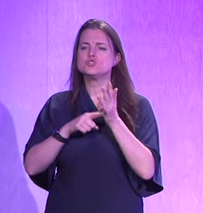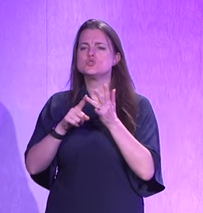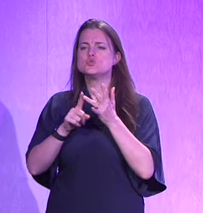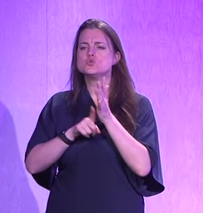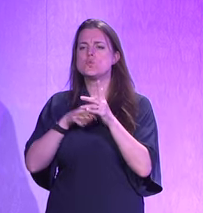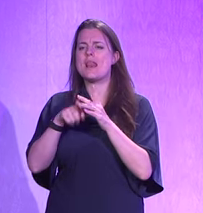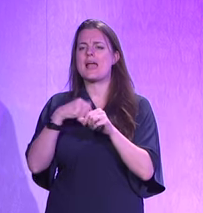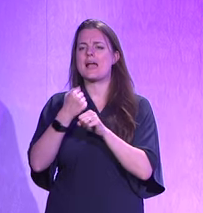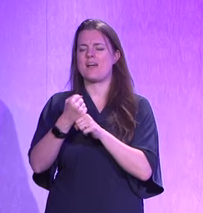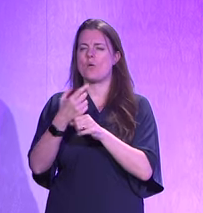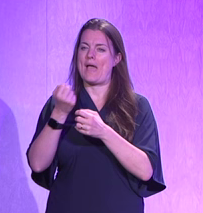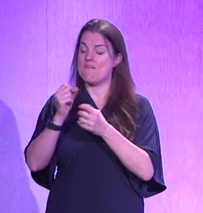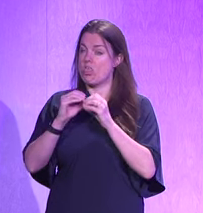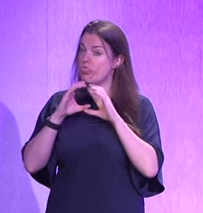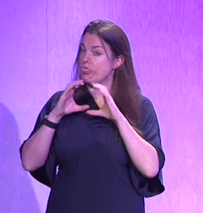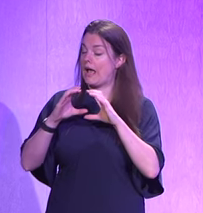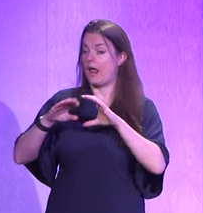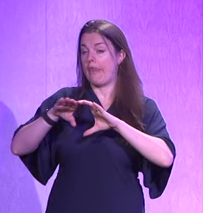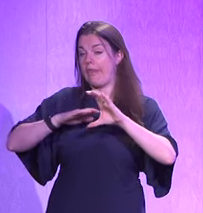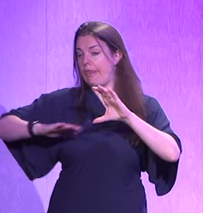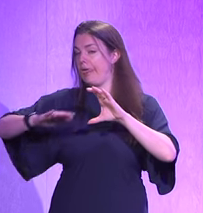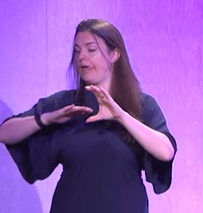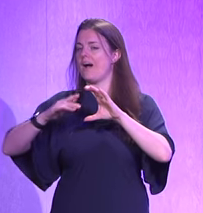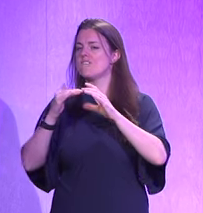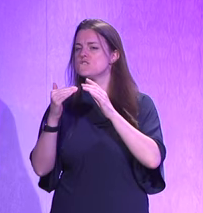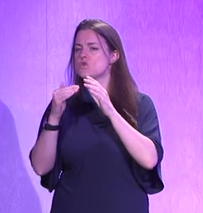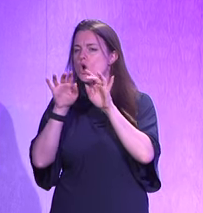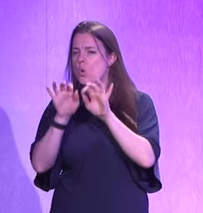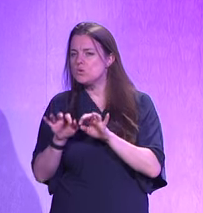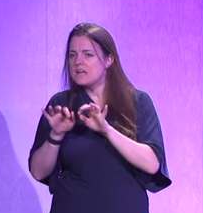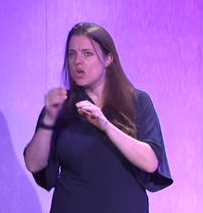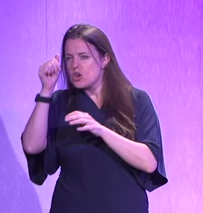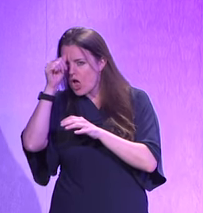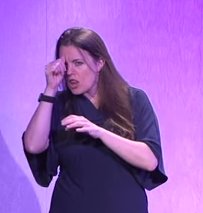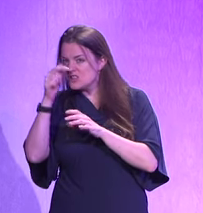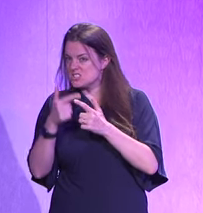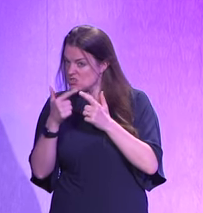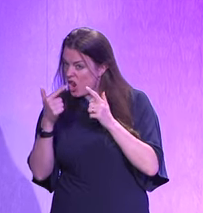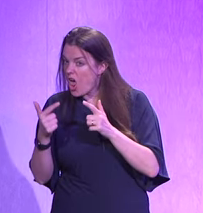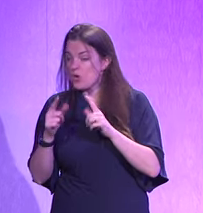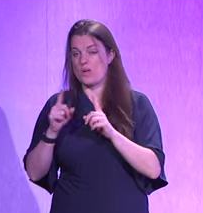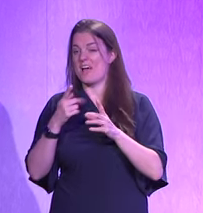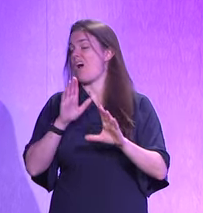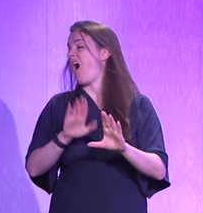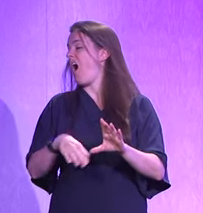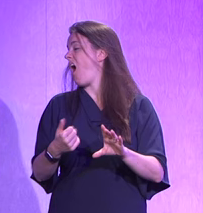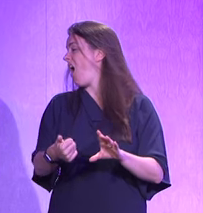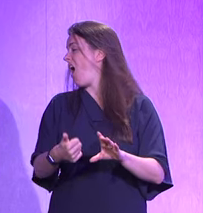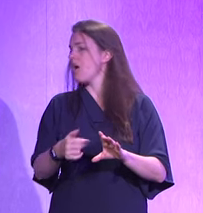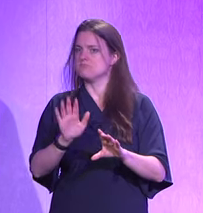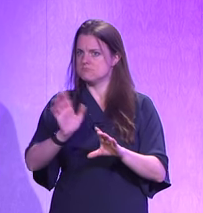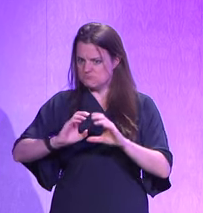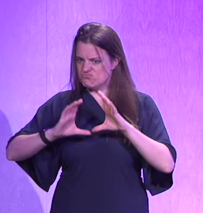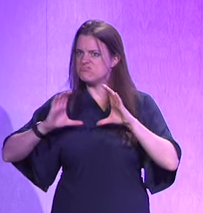is a thick layer of code and knowledge there that is not to be underestimated. It's a lot to do.